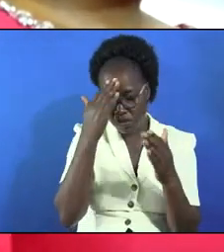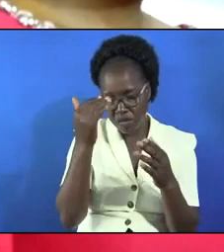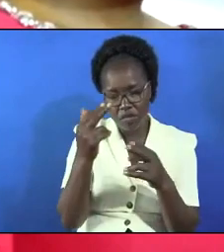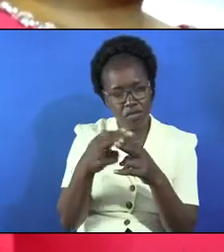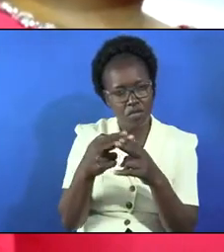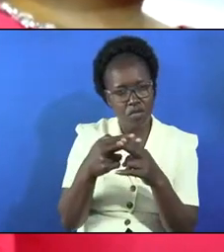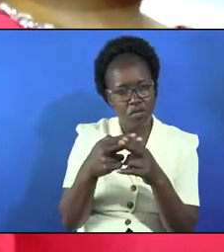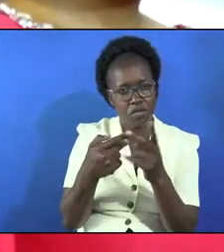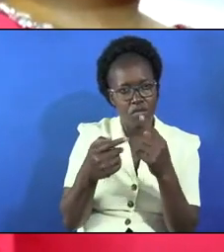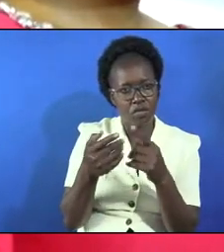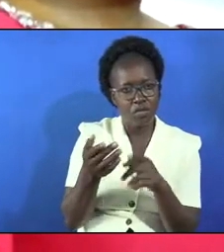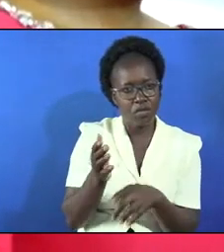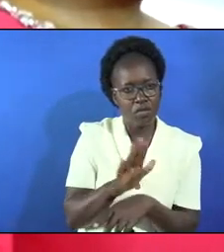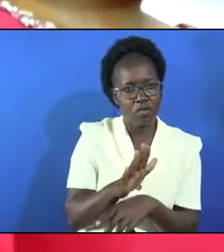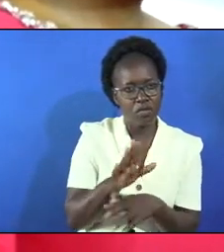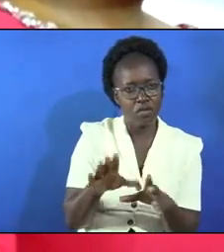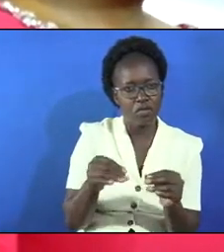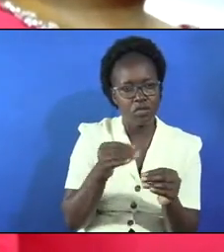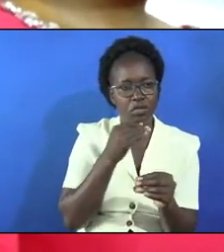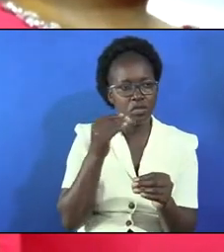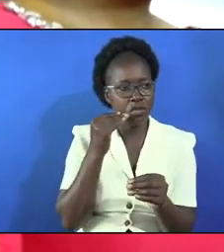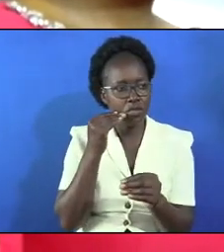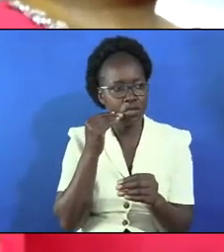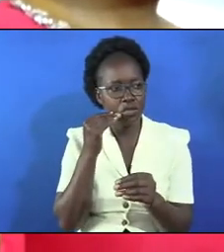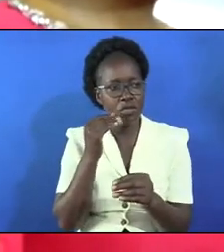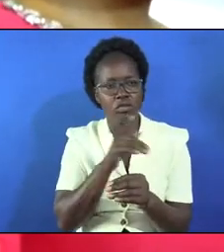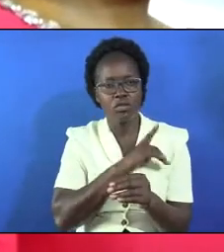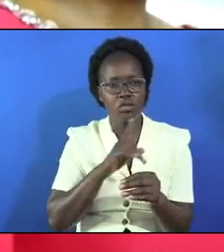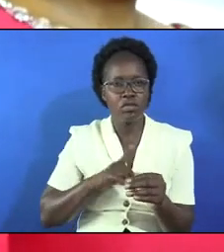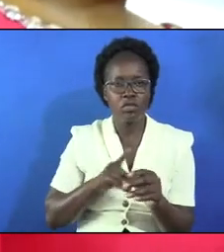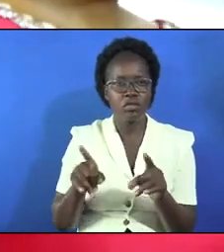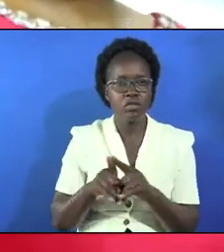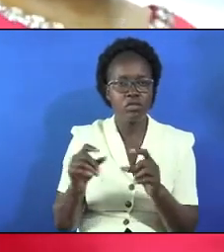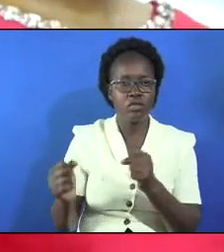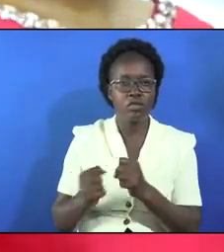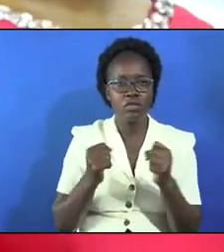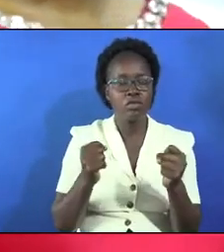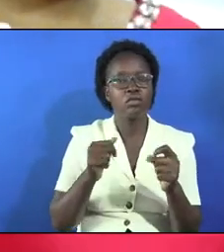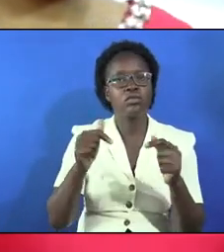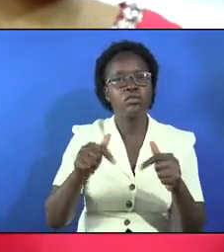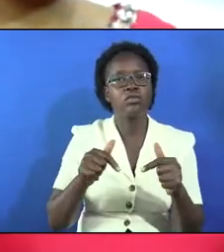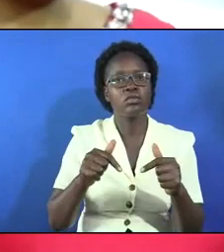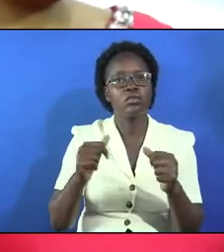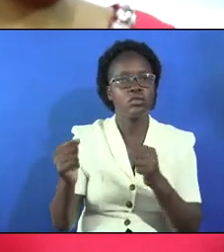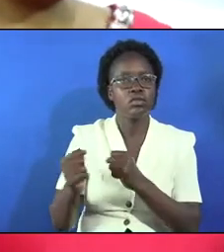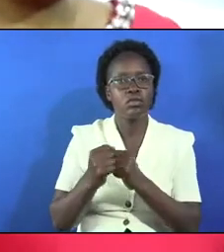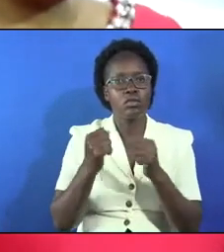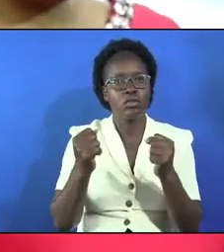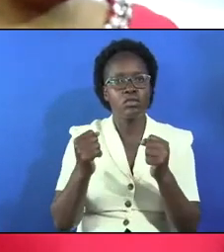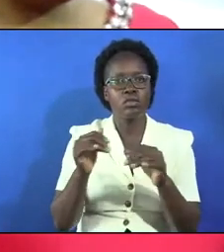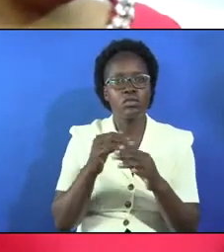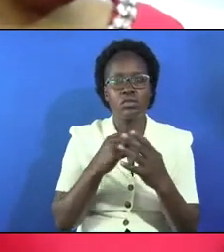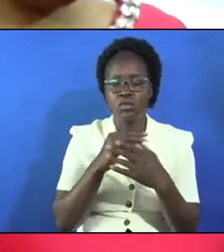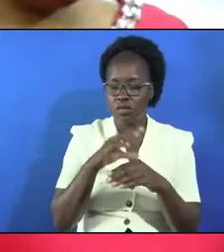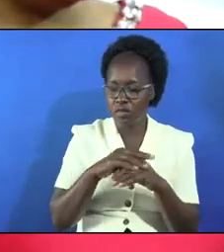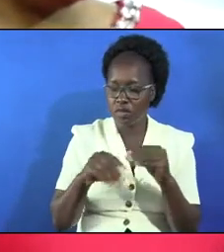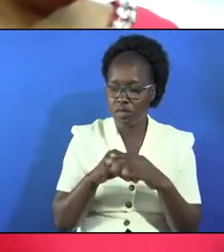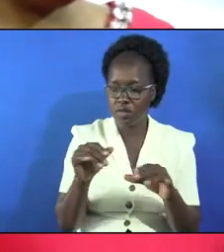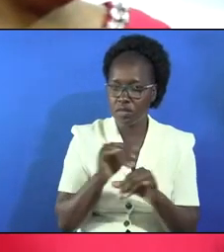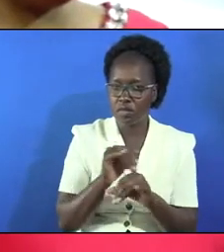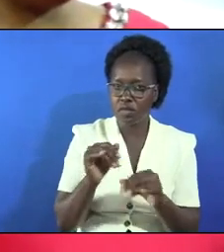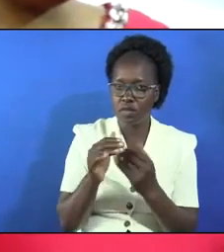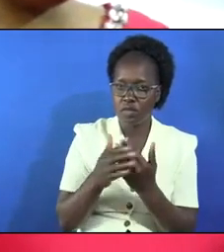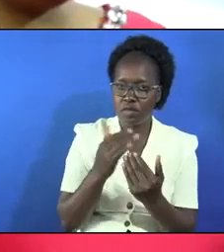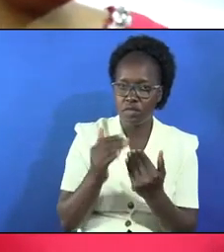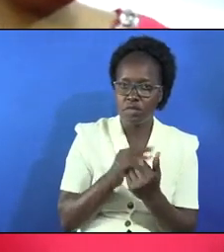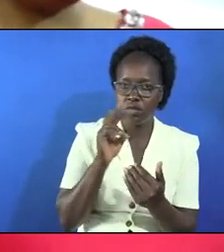soon going to come back and take us home lord you are still powerful today powerful to wash us clean because you care